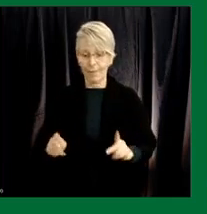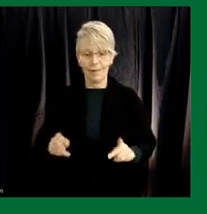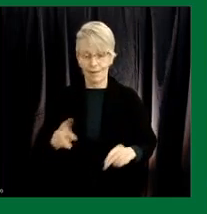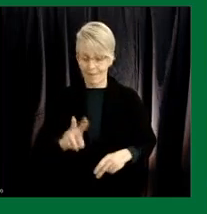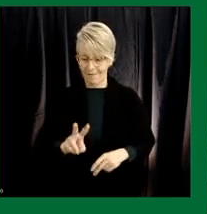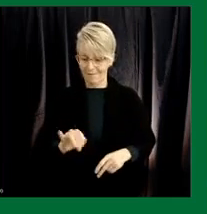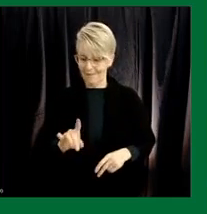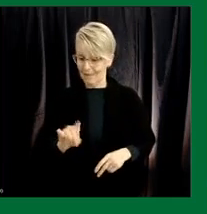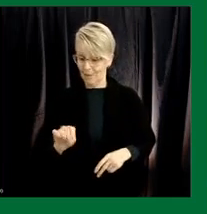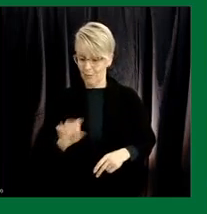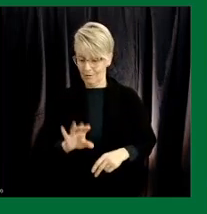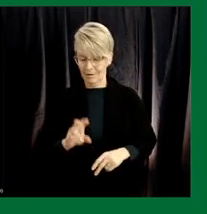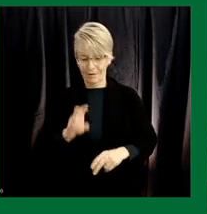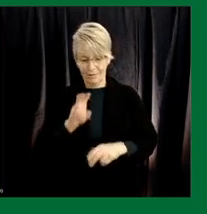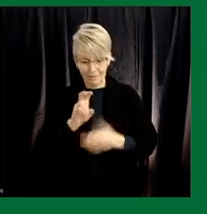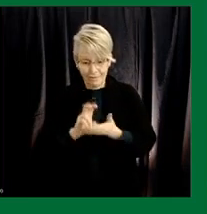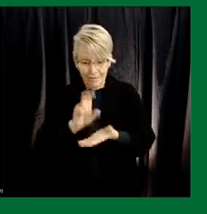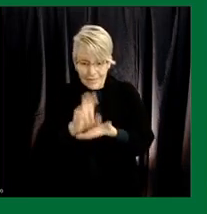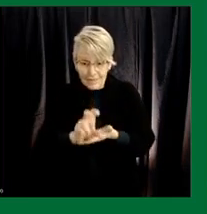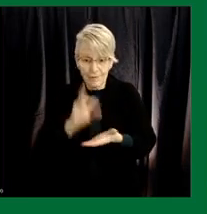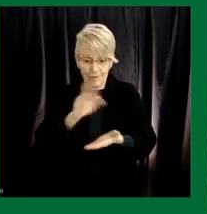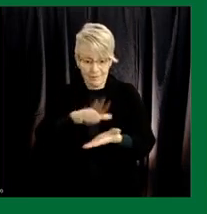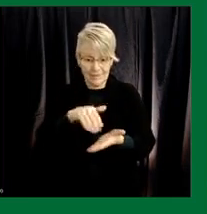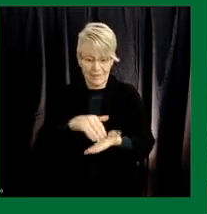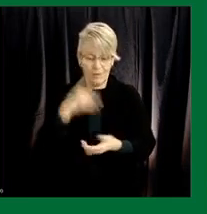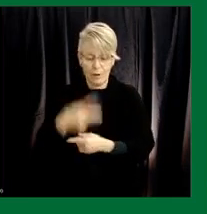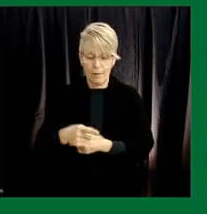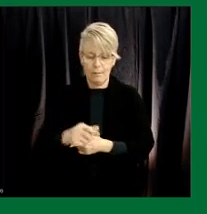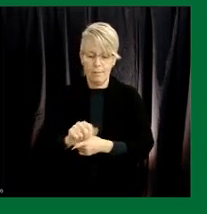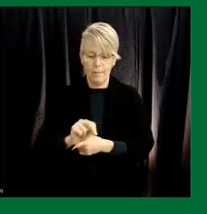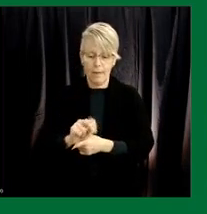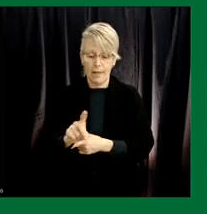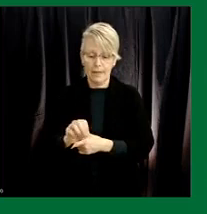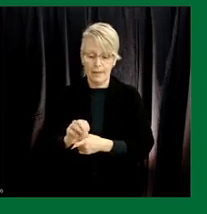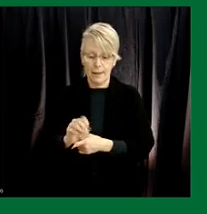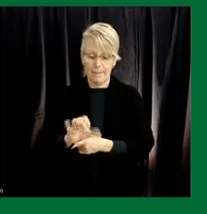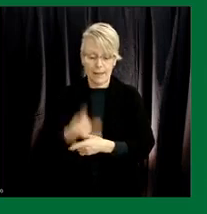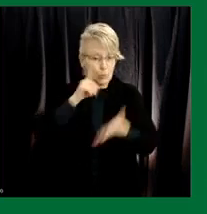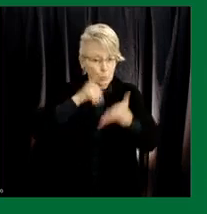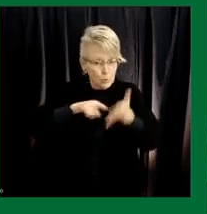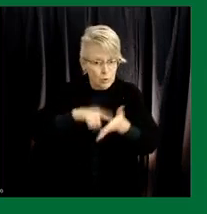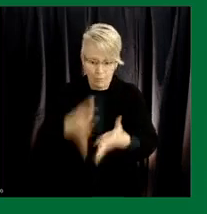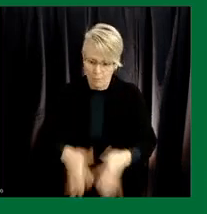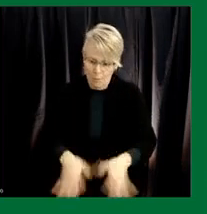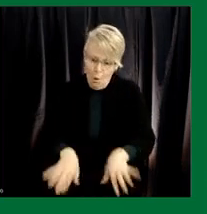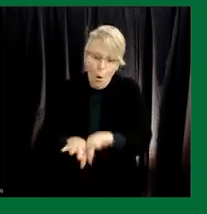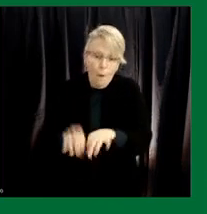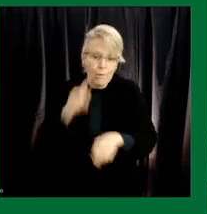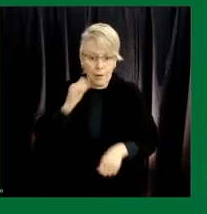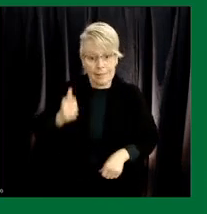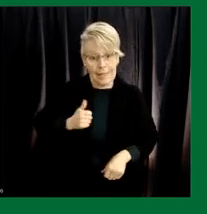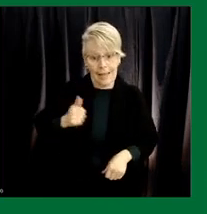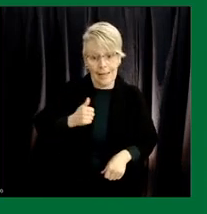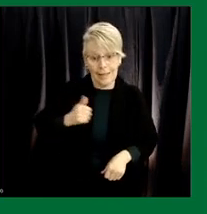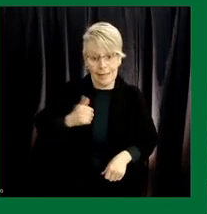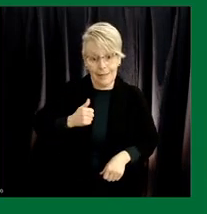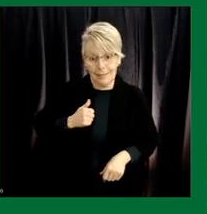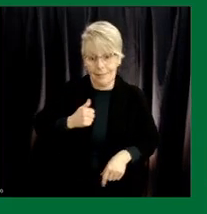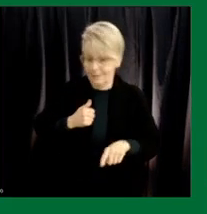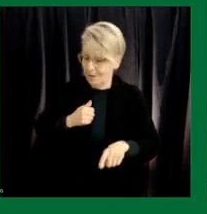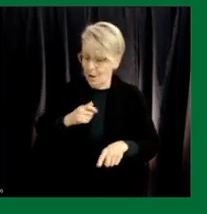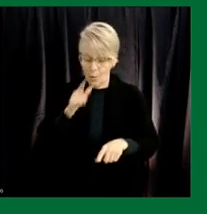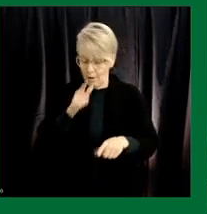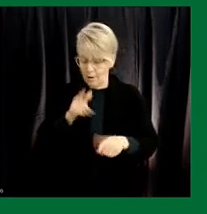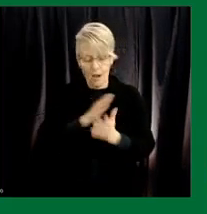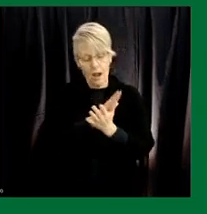investment in their uh center for pandemic research is so very important for canada as it as it takes us all the way through the steps